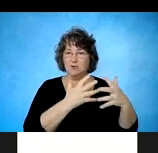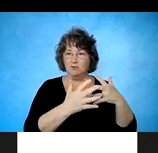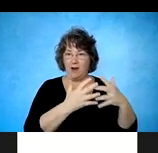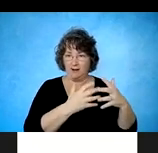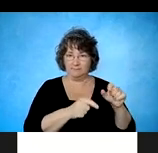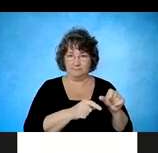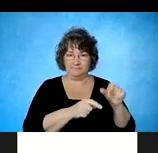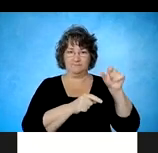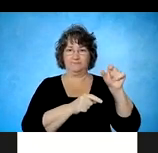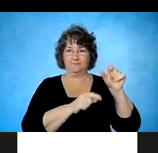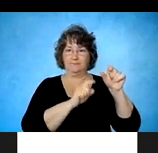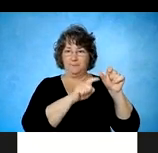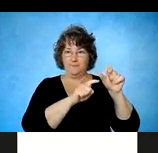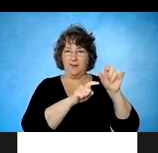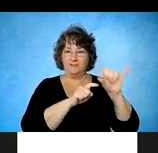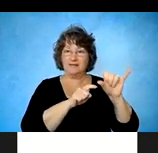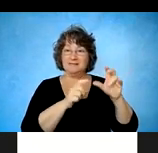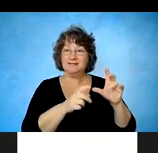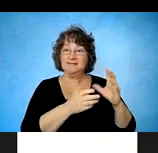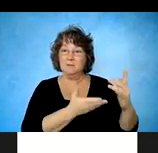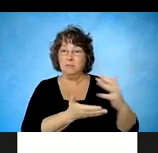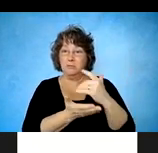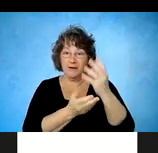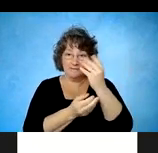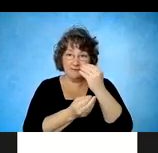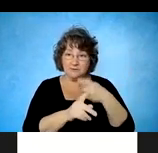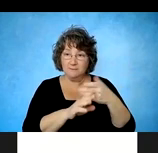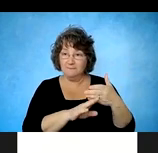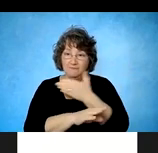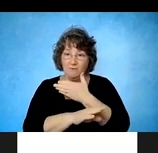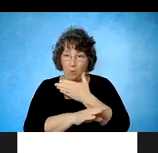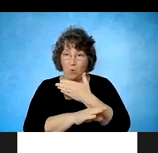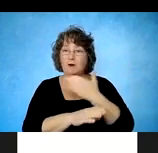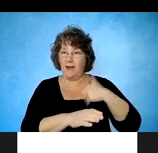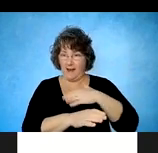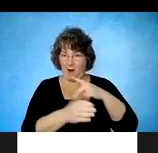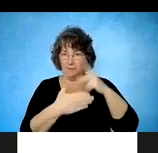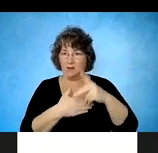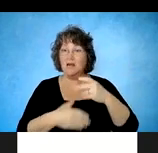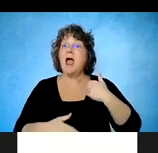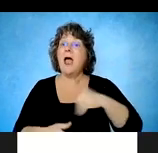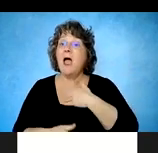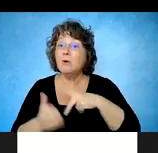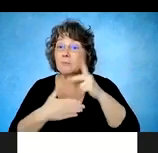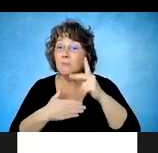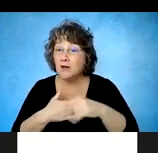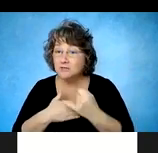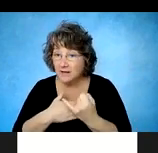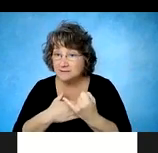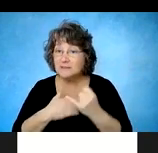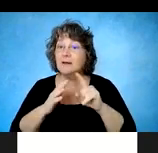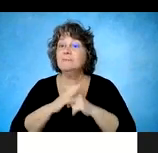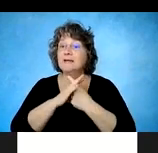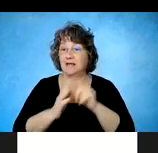collected right before our project began, which was in 2016. So we wanted to know, right, right during, um, before our program